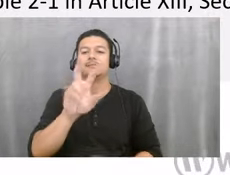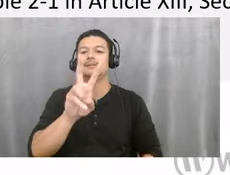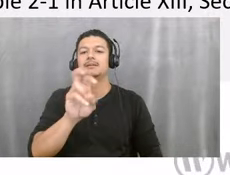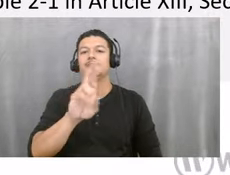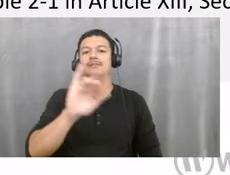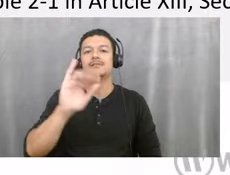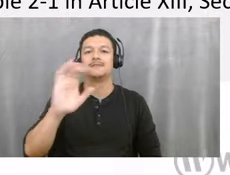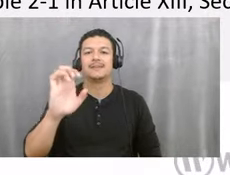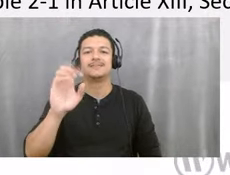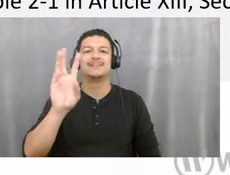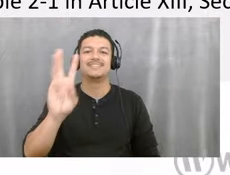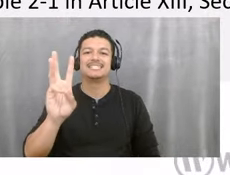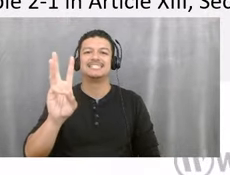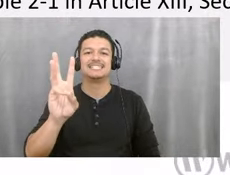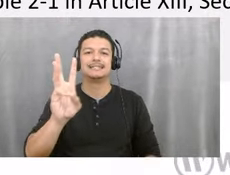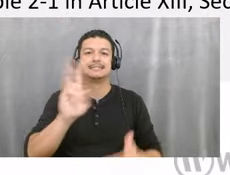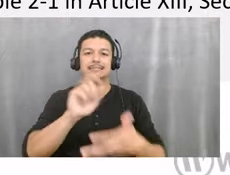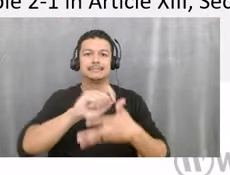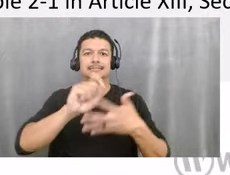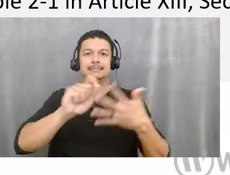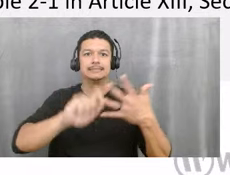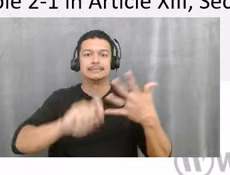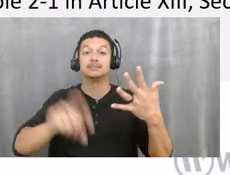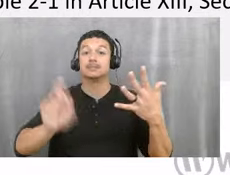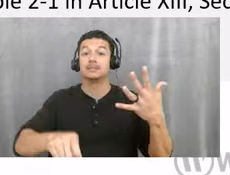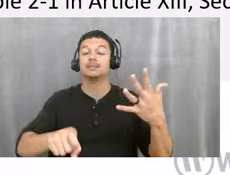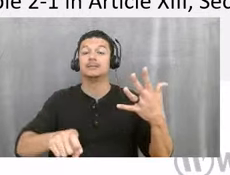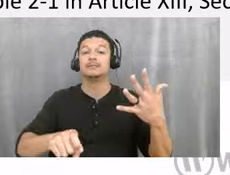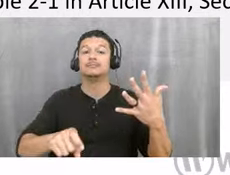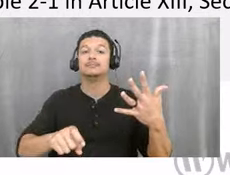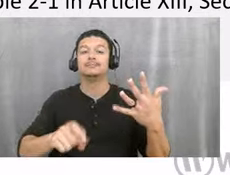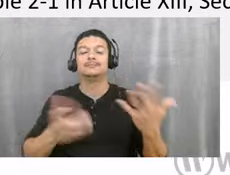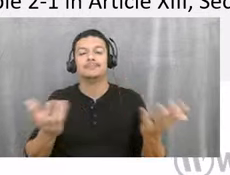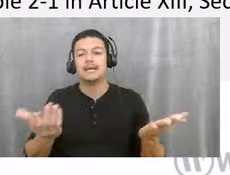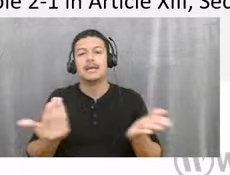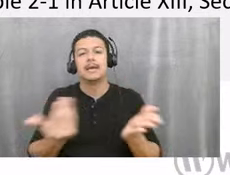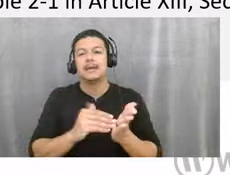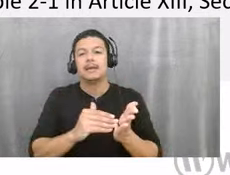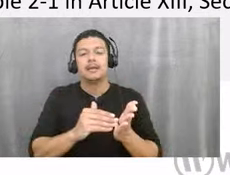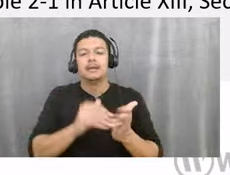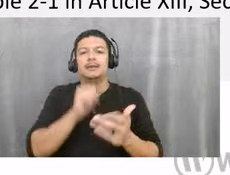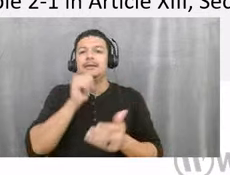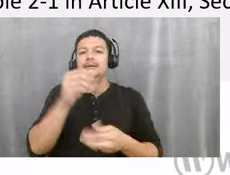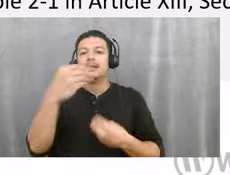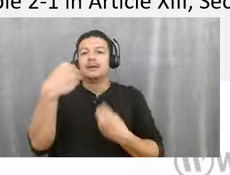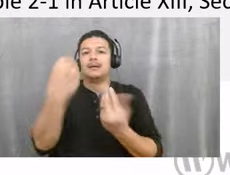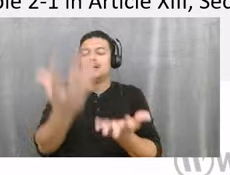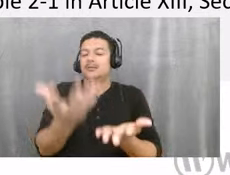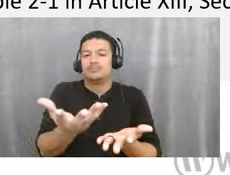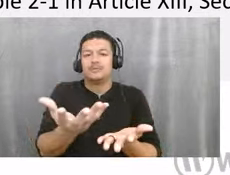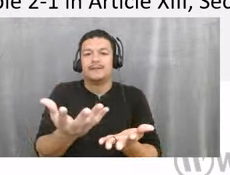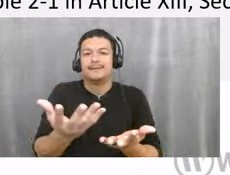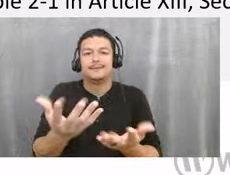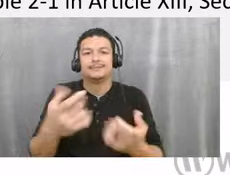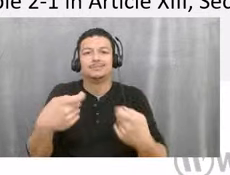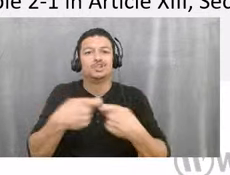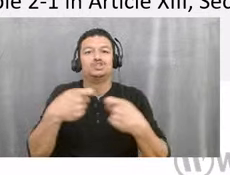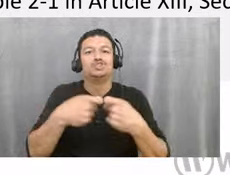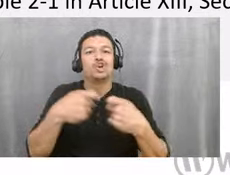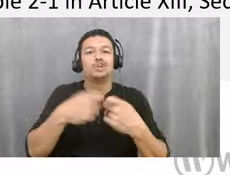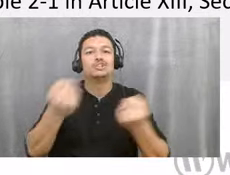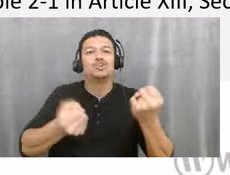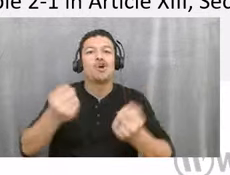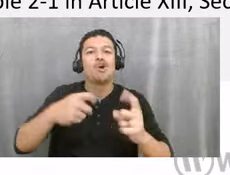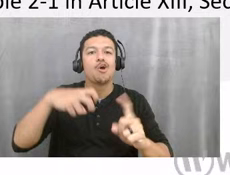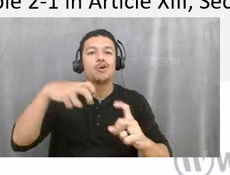for the variants. Um, again, that's just for not providing the charging station. It's just providing, it would be a charging station that